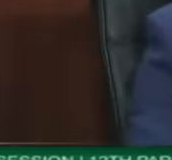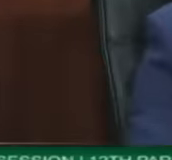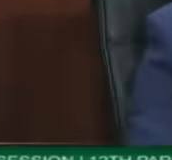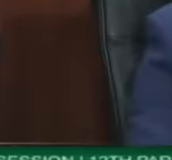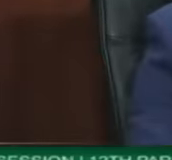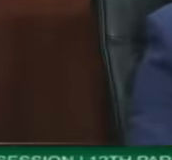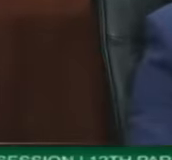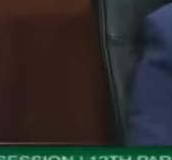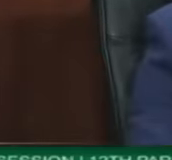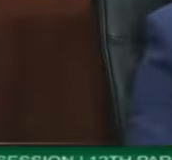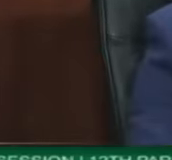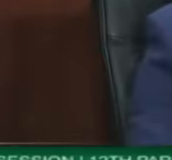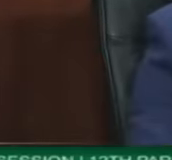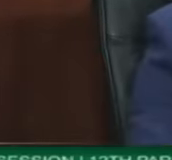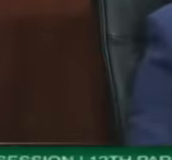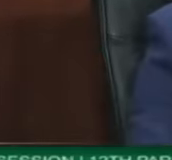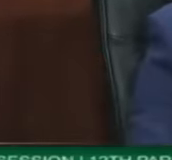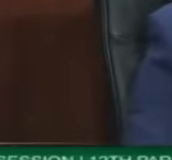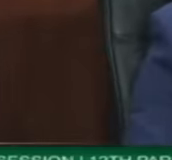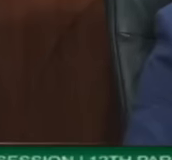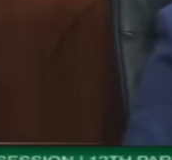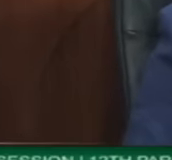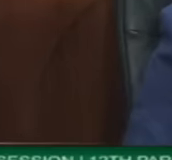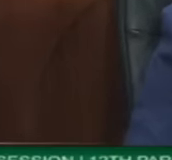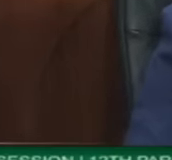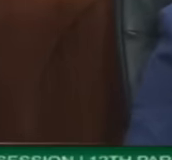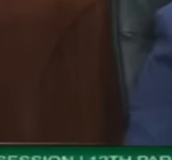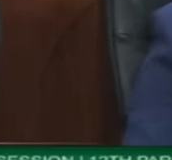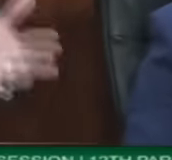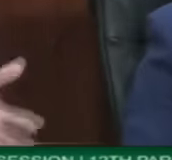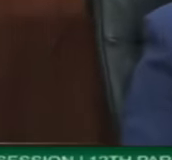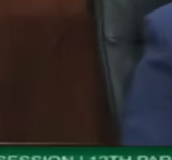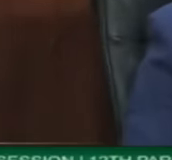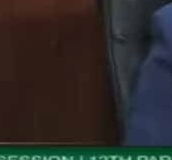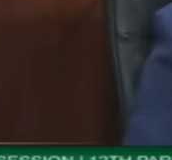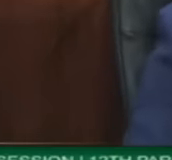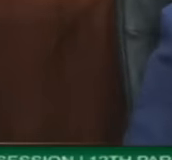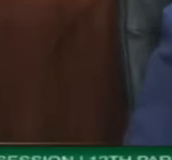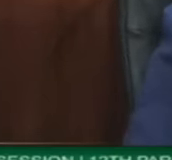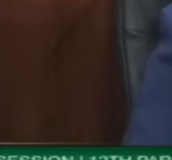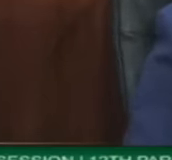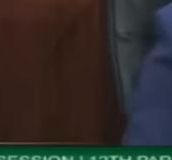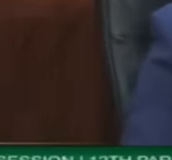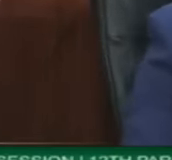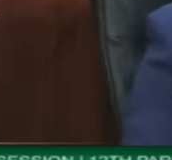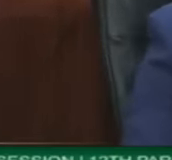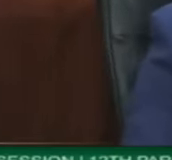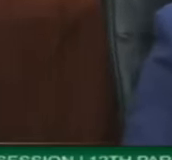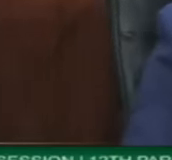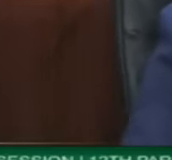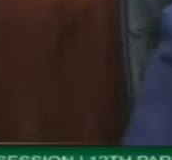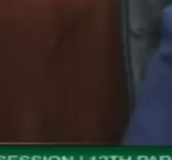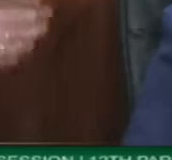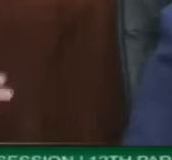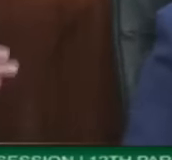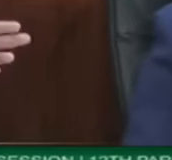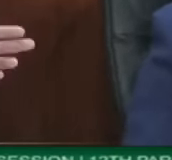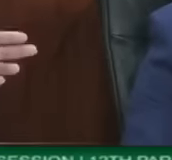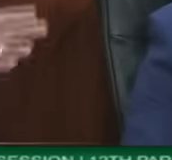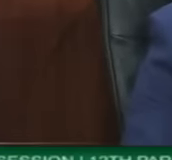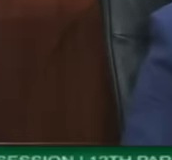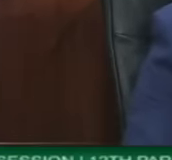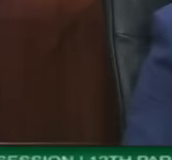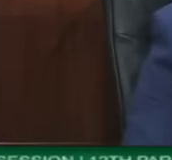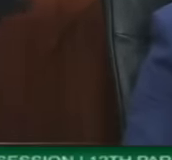And this administration is on the way out, Mr. Deputy Speaker. You see, the people are the final arbiters in all matters of